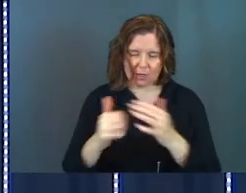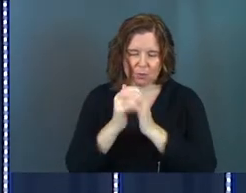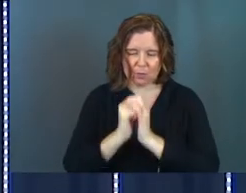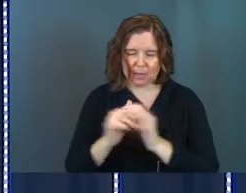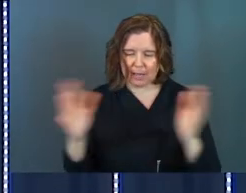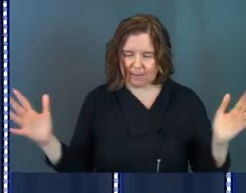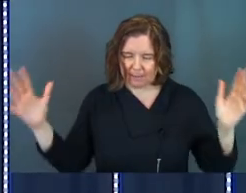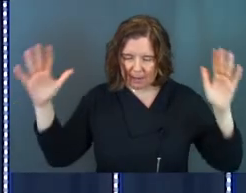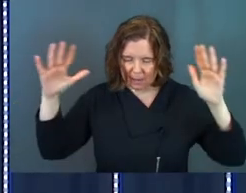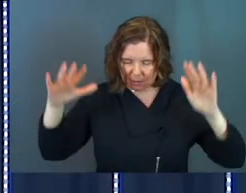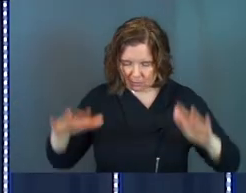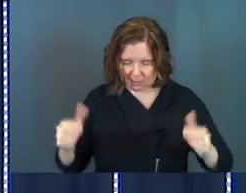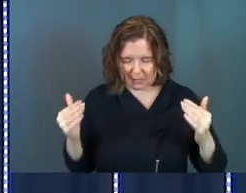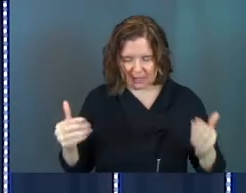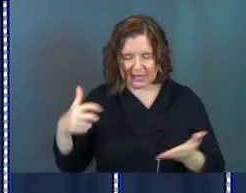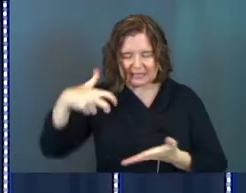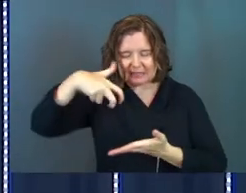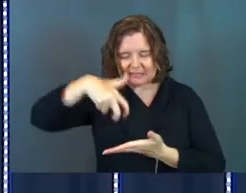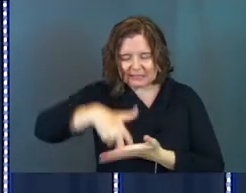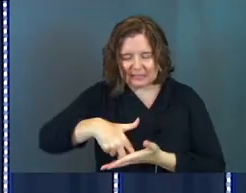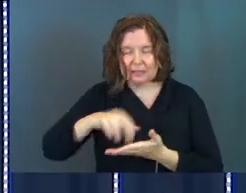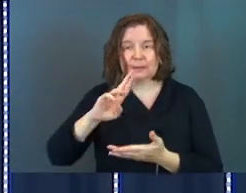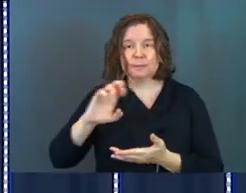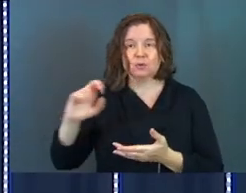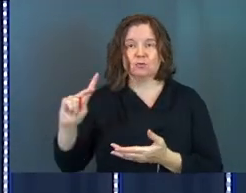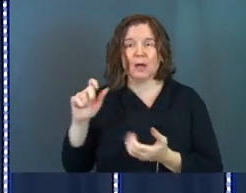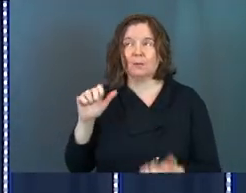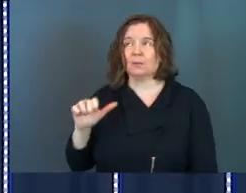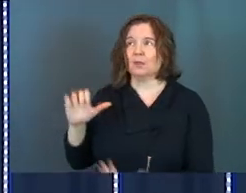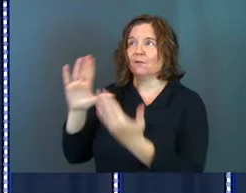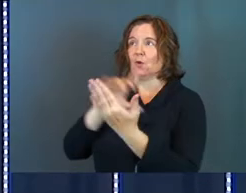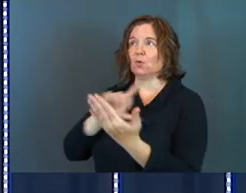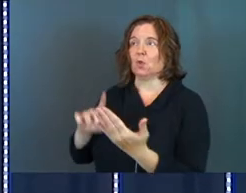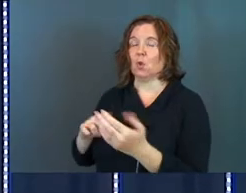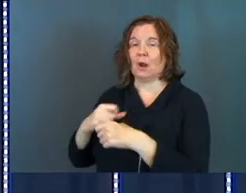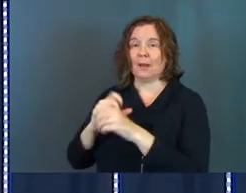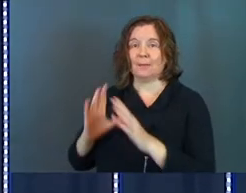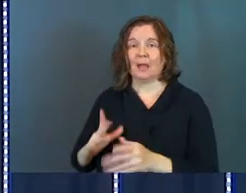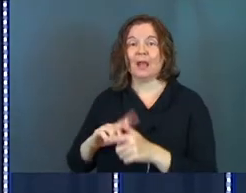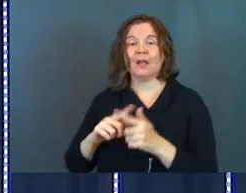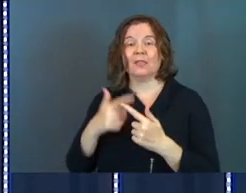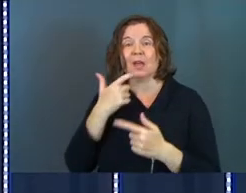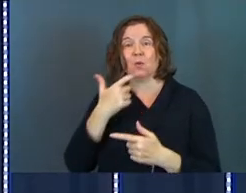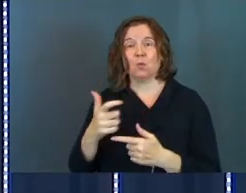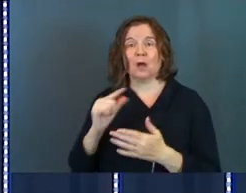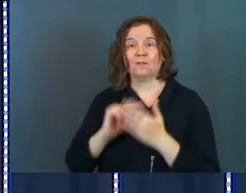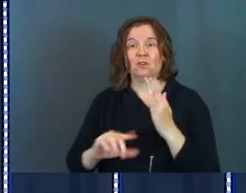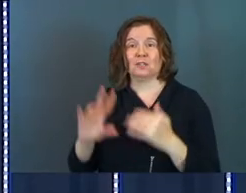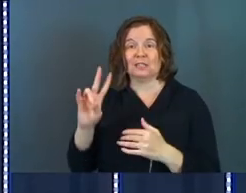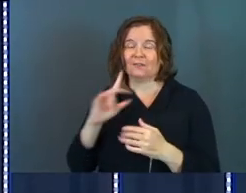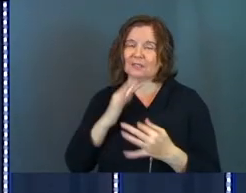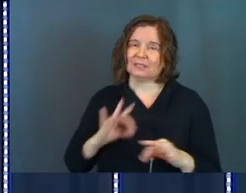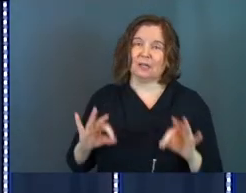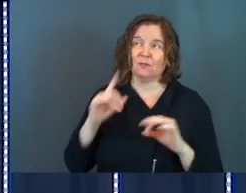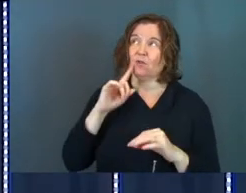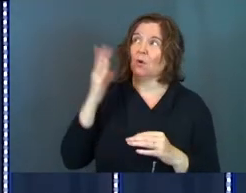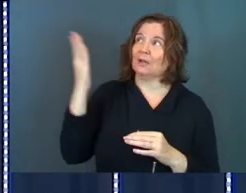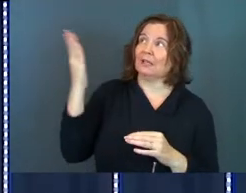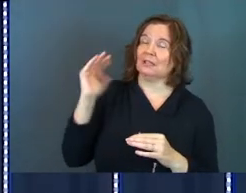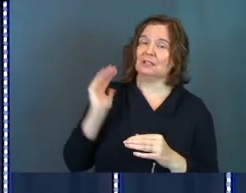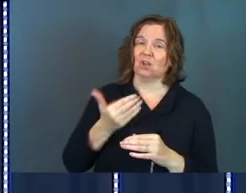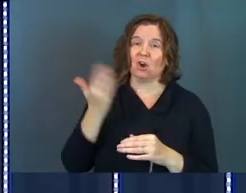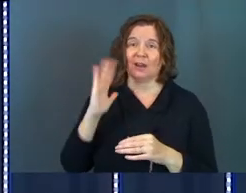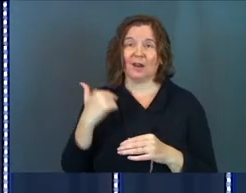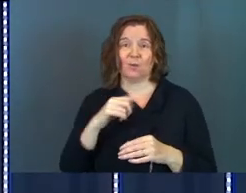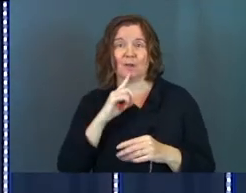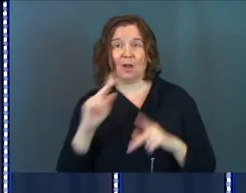and bow down. Let us kneel. That's Barack before the Lord, our maker. And then watch verse 7. Super important. For he is our God